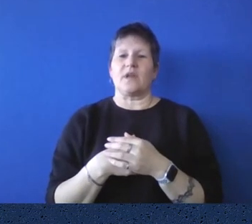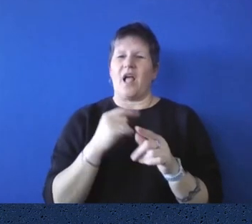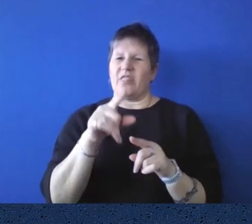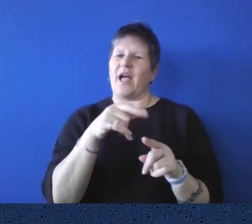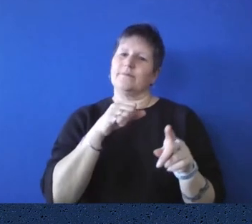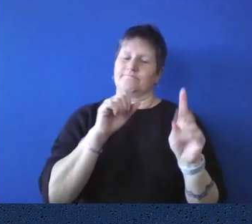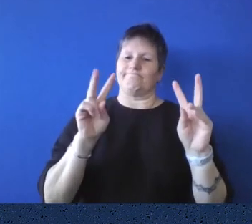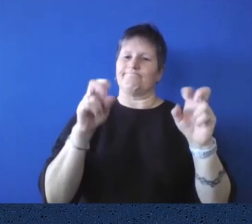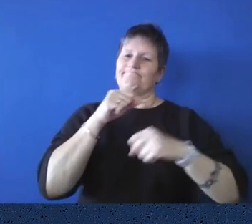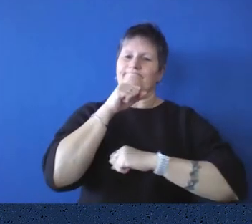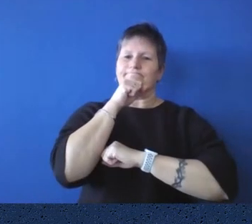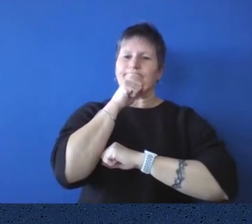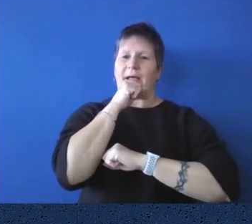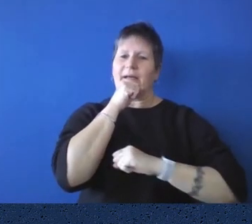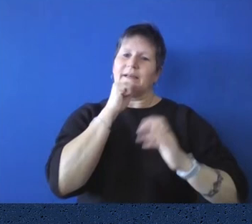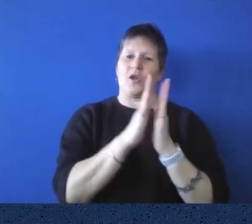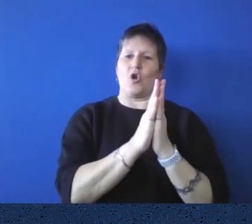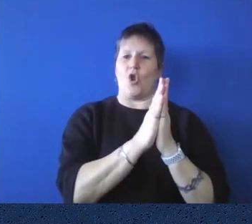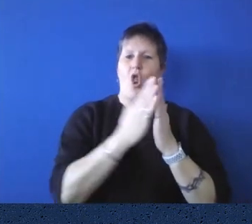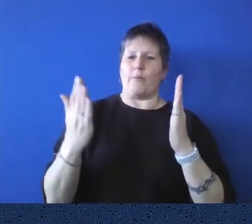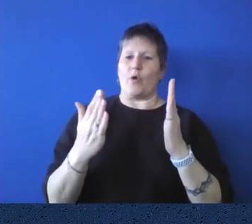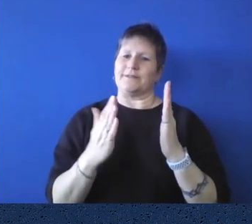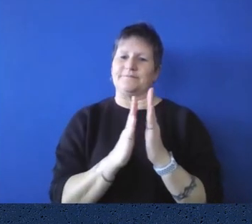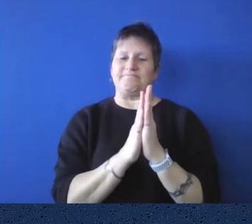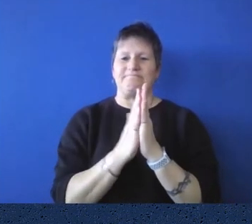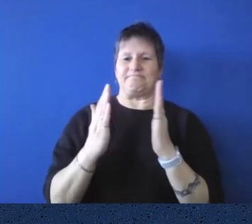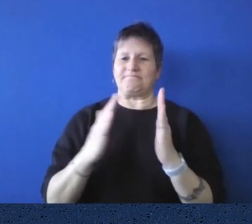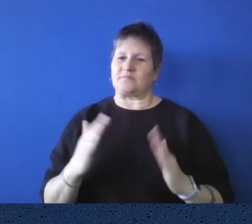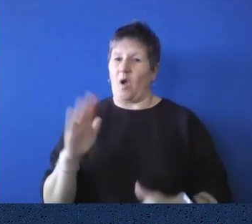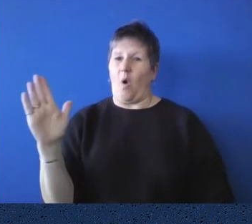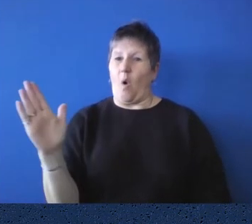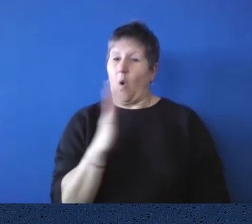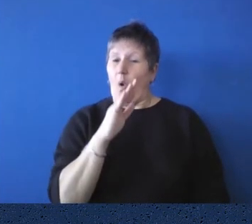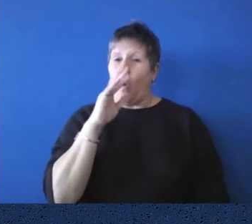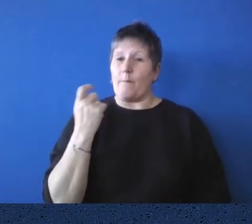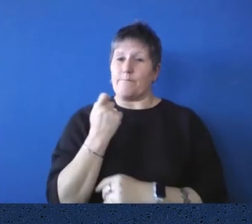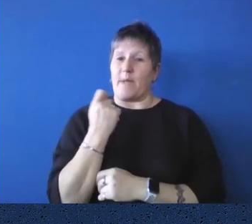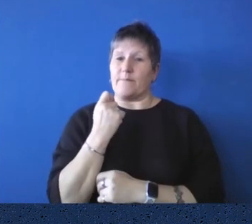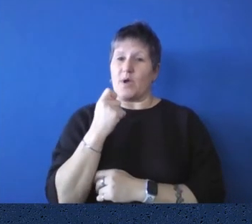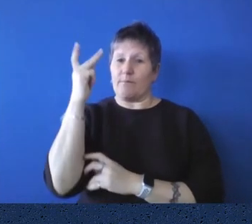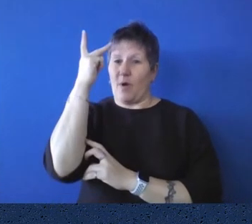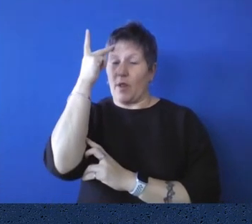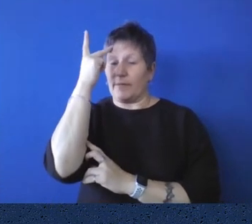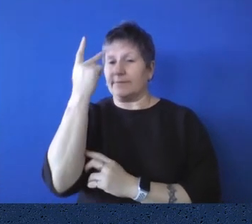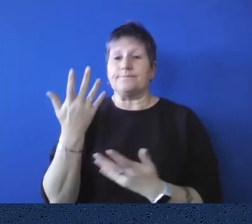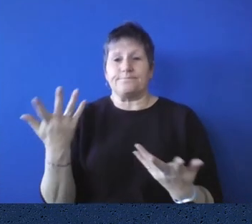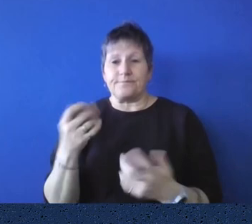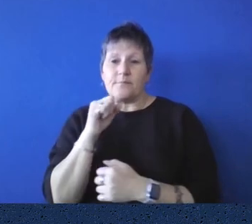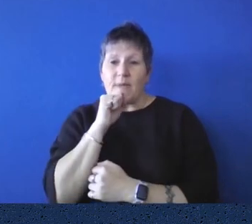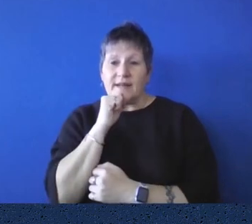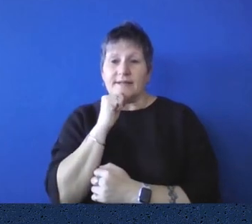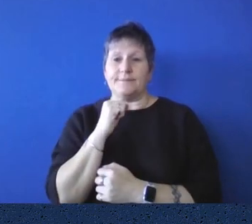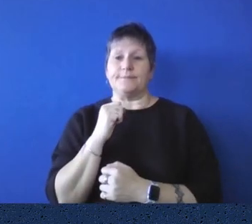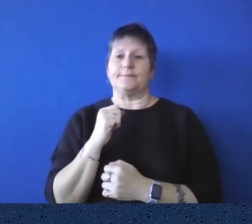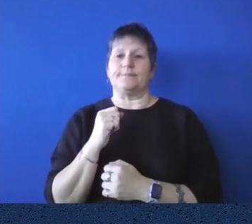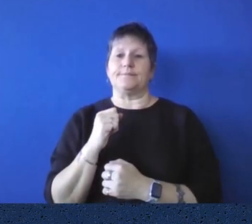library. That was the tradition at the time. And of course, all members of parliament at that time were men. So it was quite,